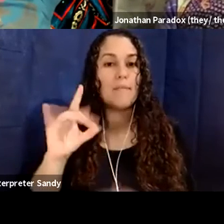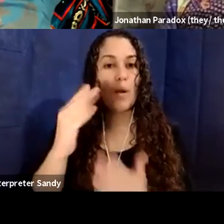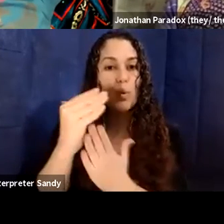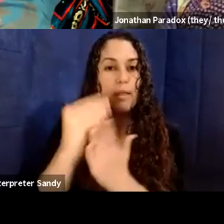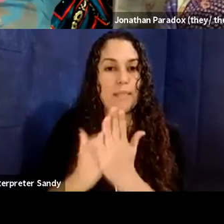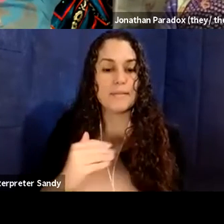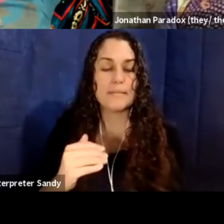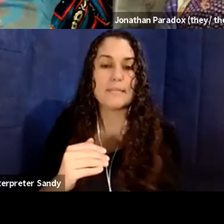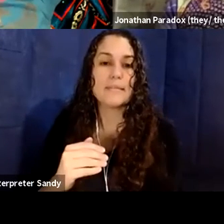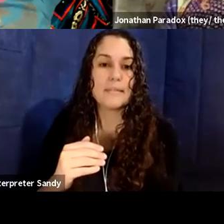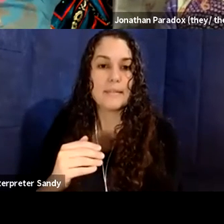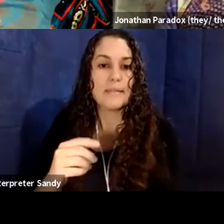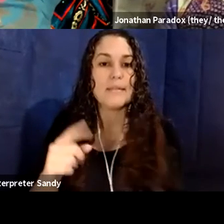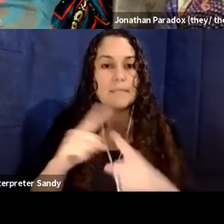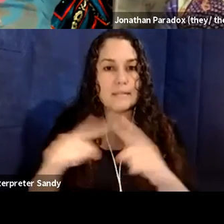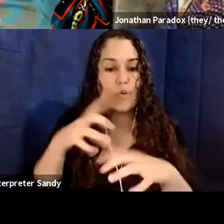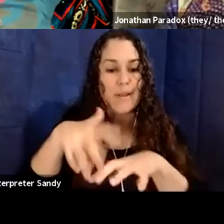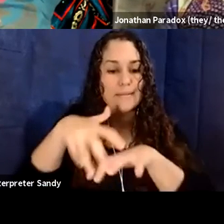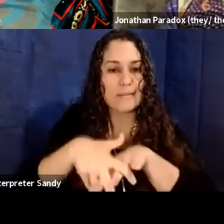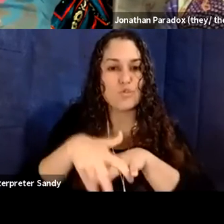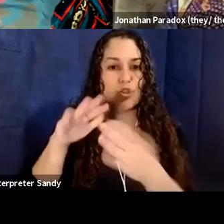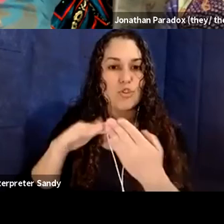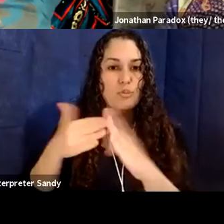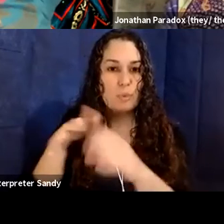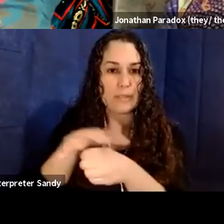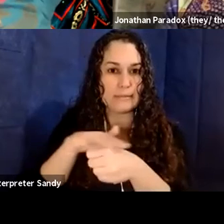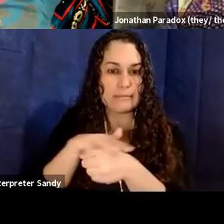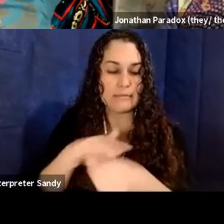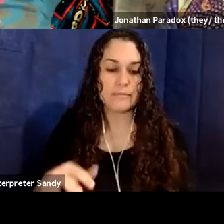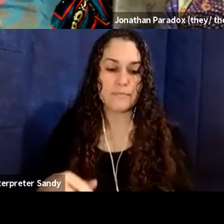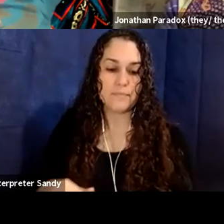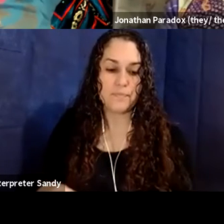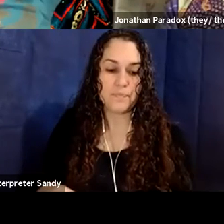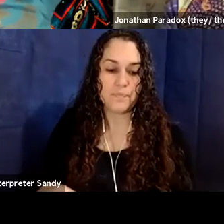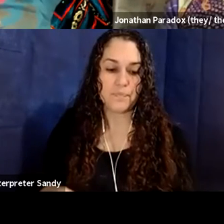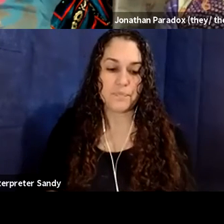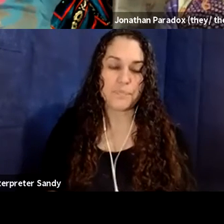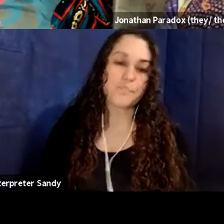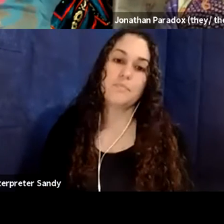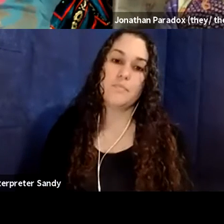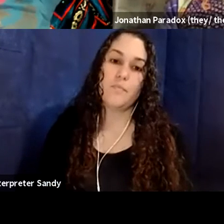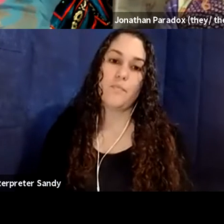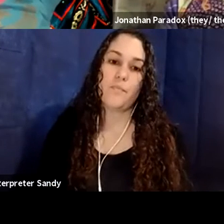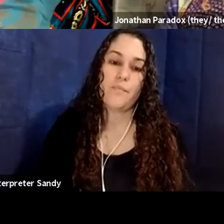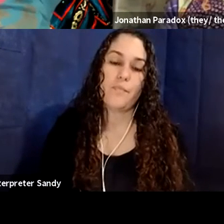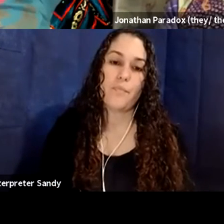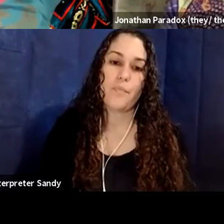um, indigenous communities that, um, uh, are particularly, um,